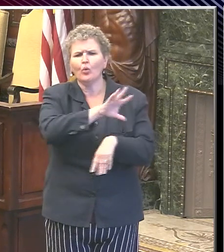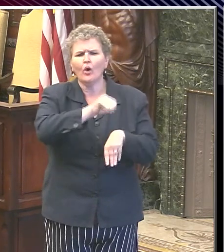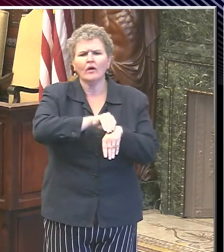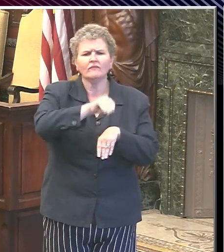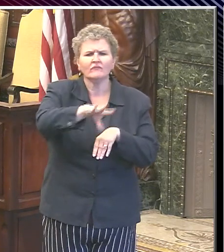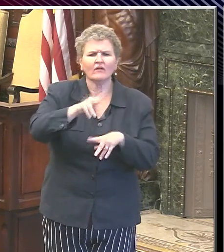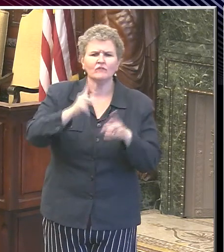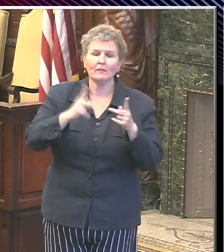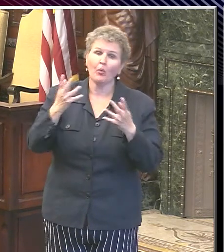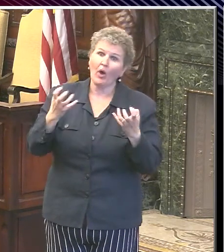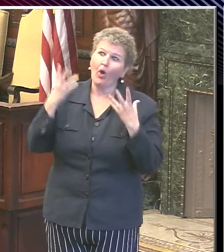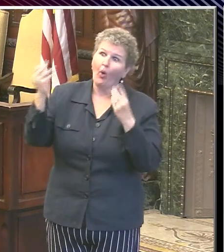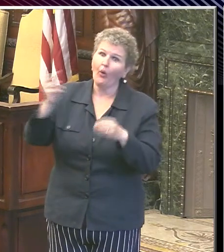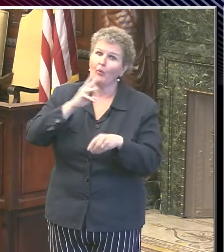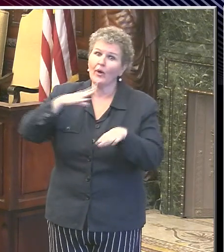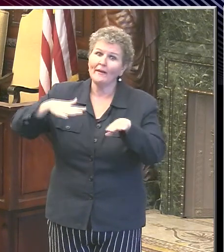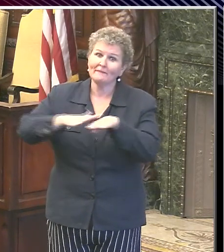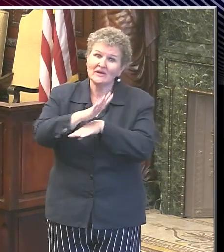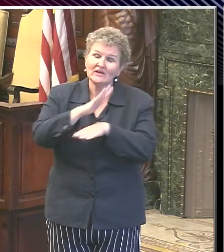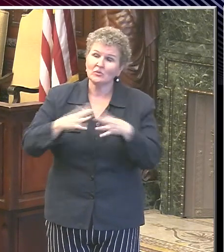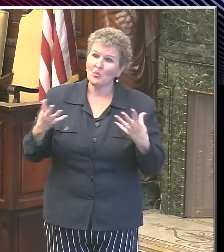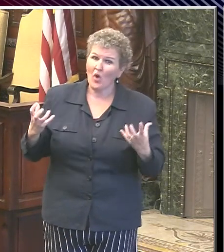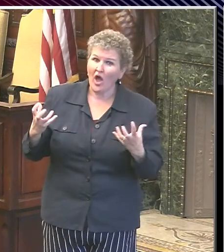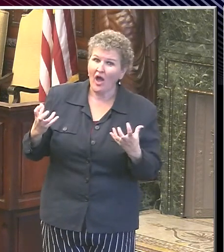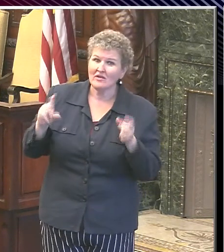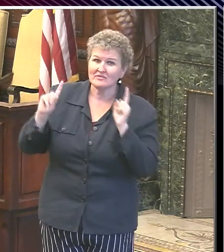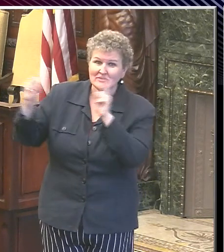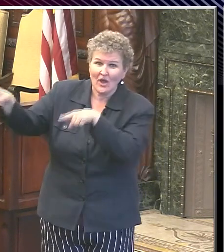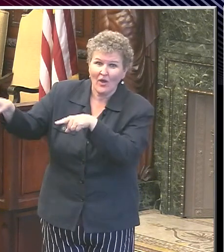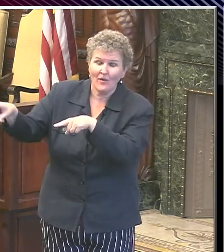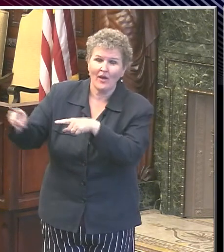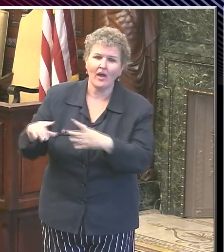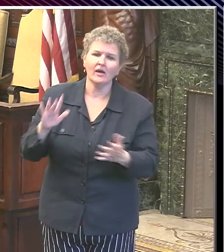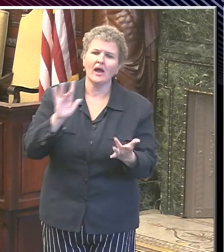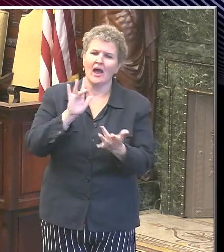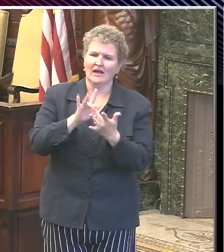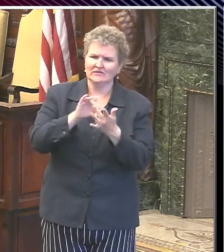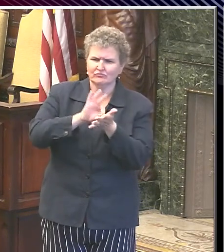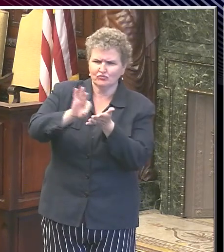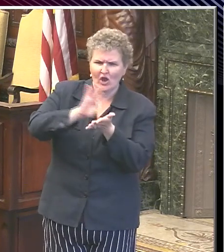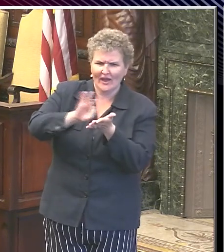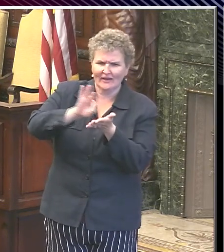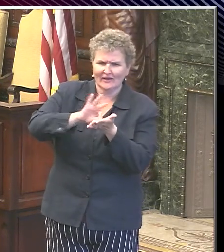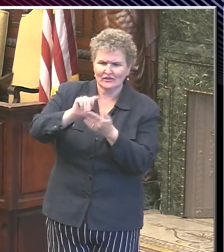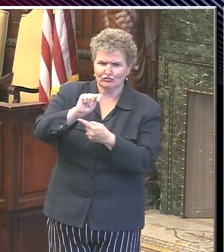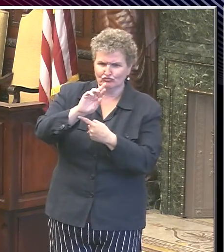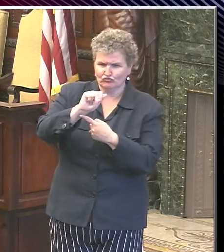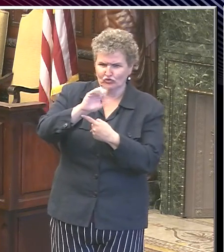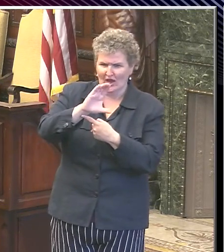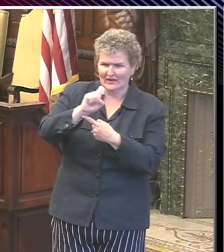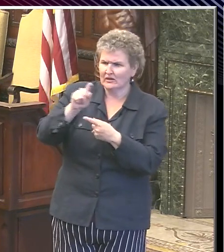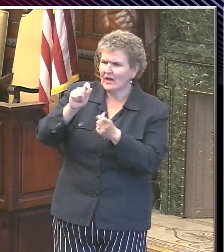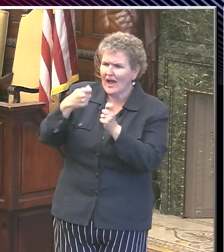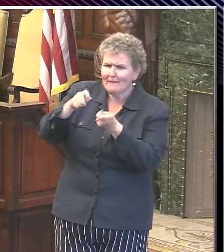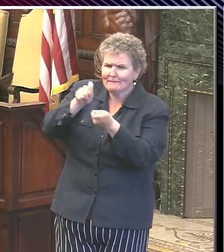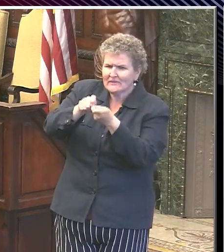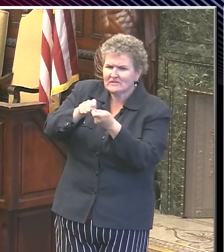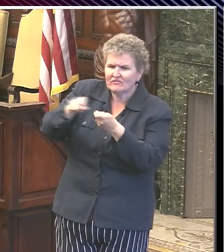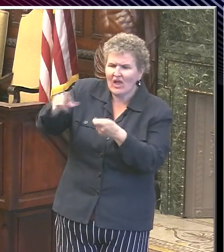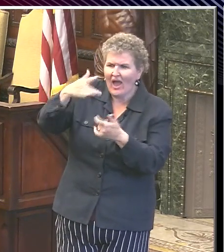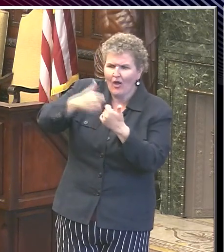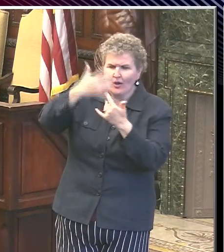want to go down the shore? And have contact tracers in the city, have they traced any particular outbreaks or anything